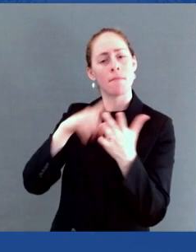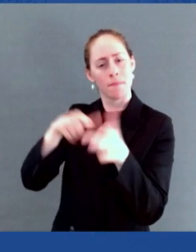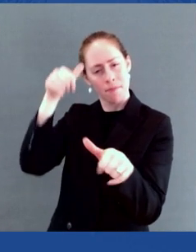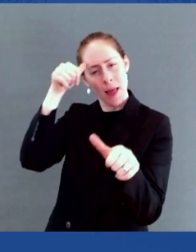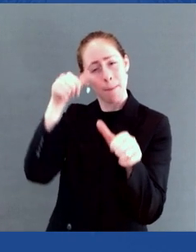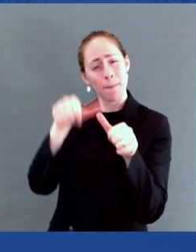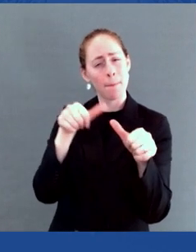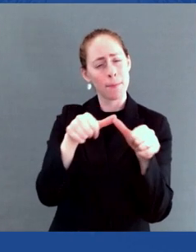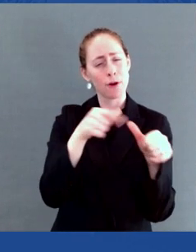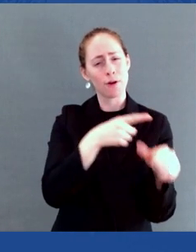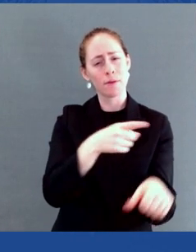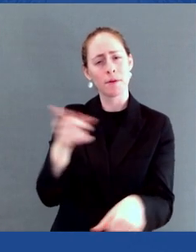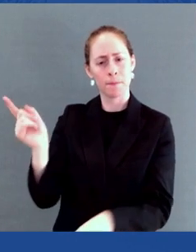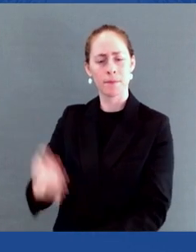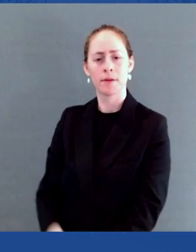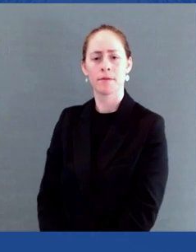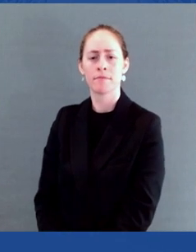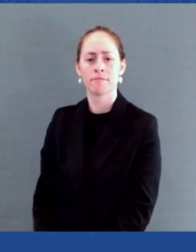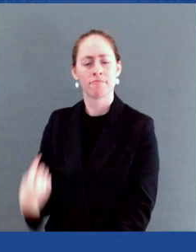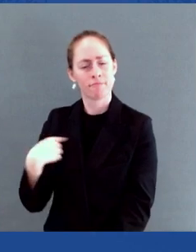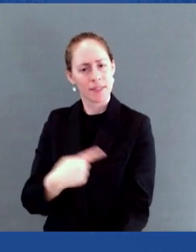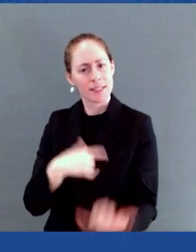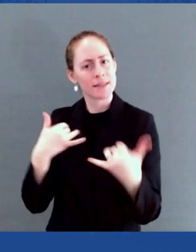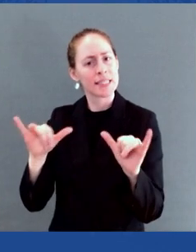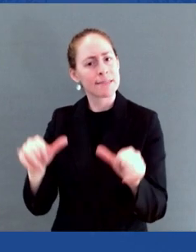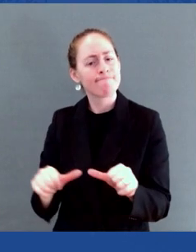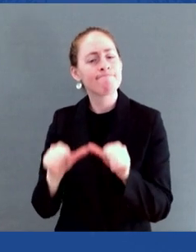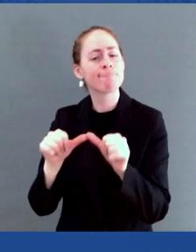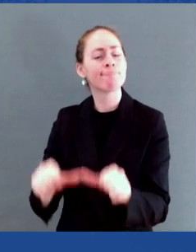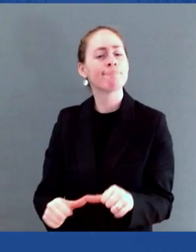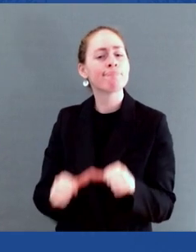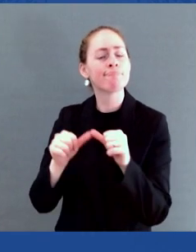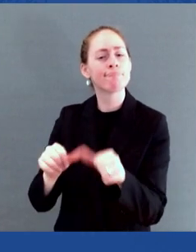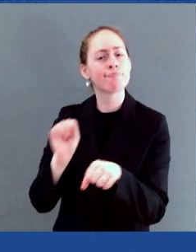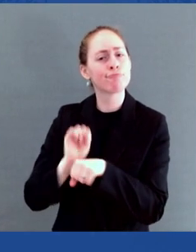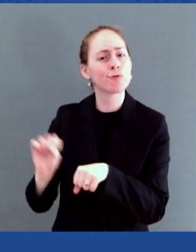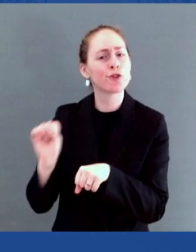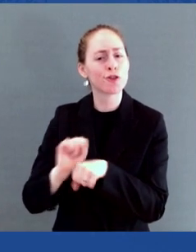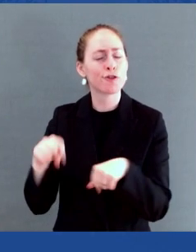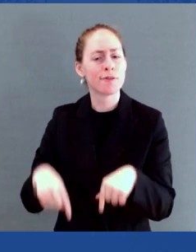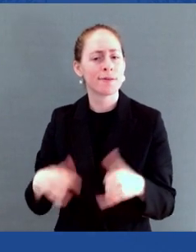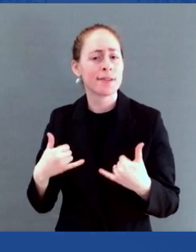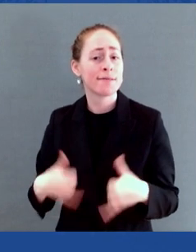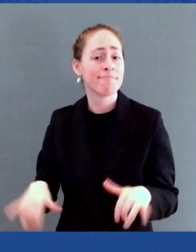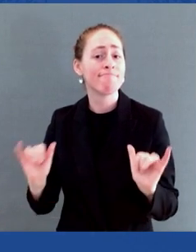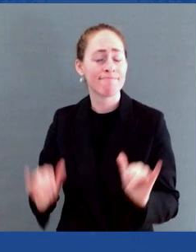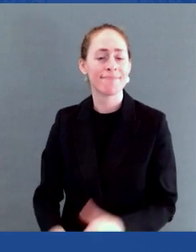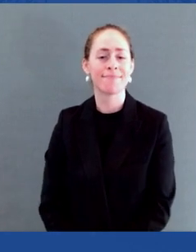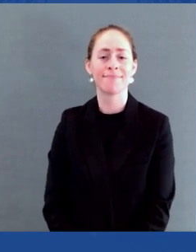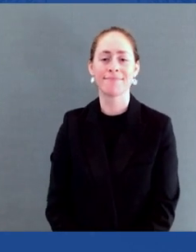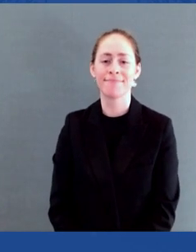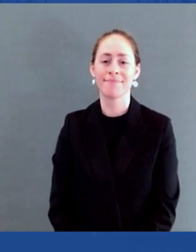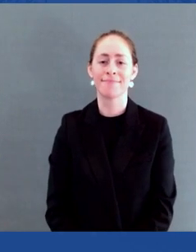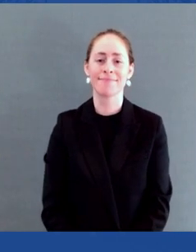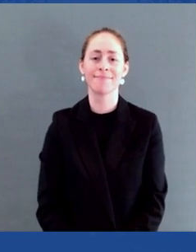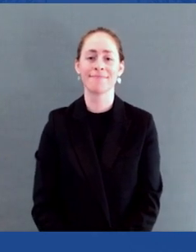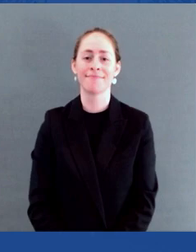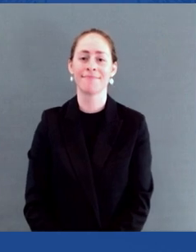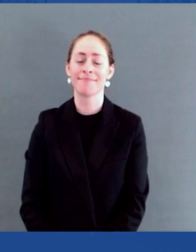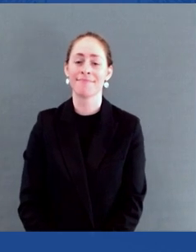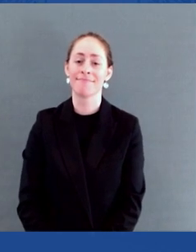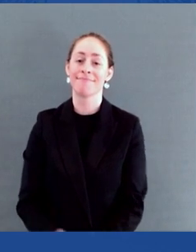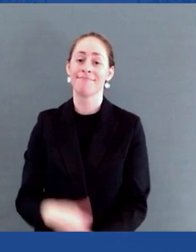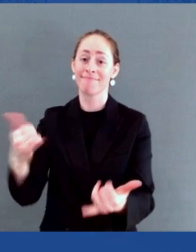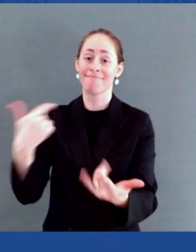I'm pleased to welcome one of those in our community, a community partner, one of those game changers I spoke about,